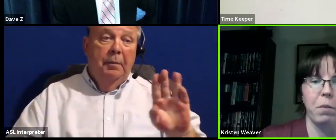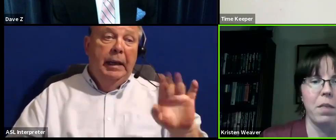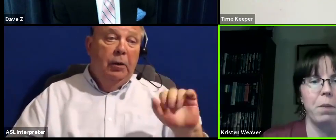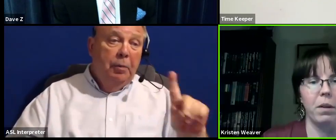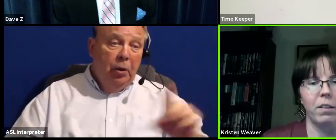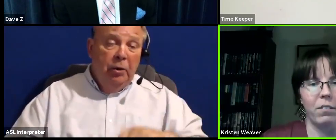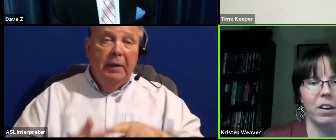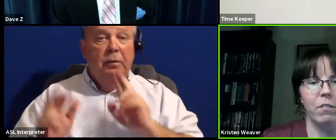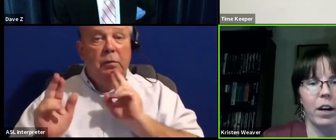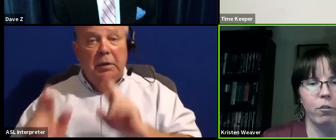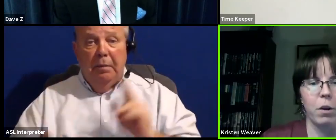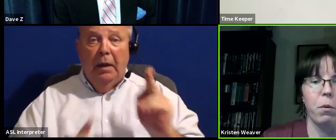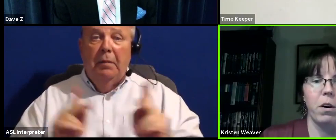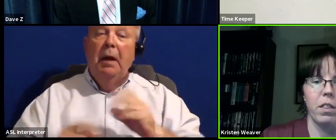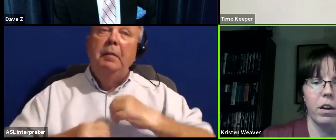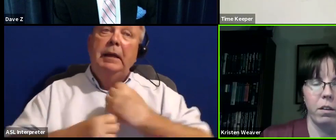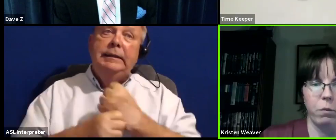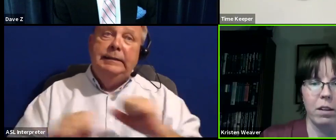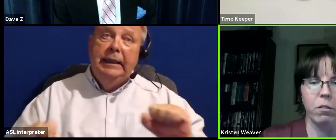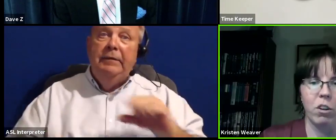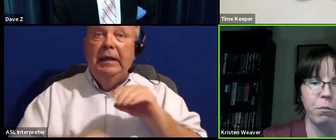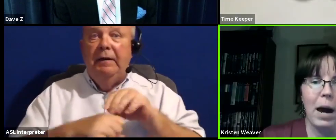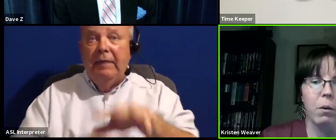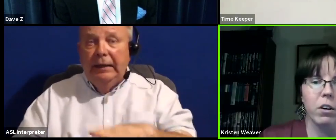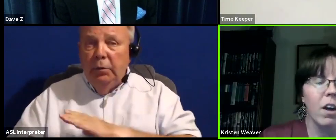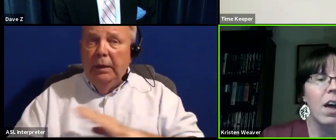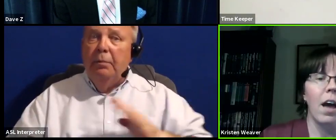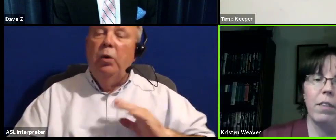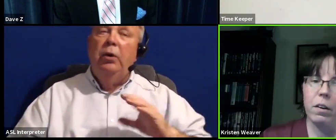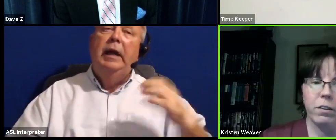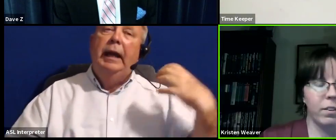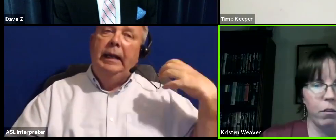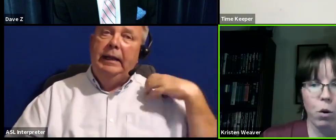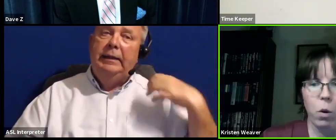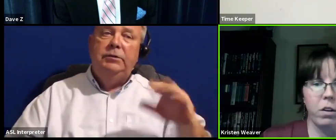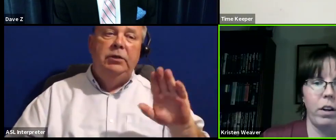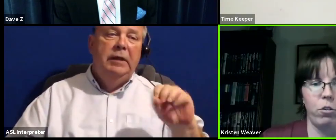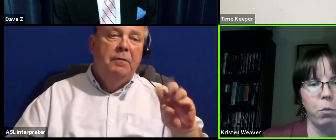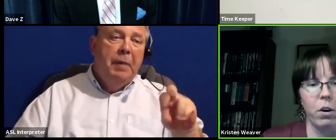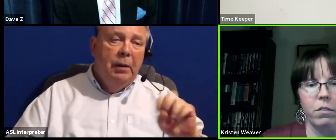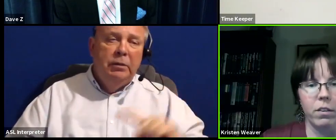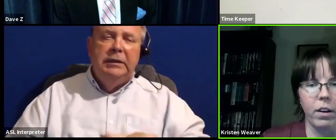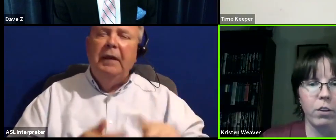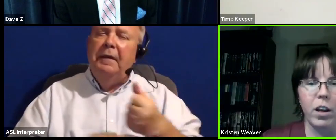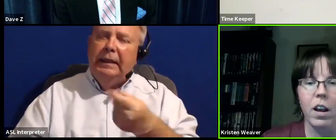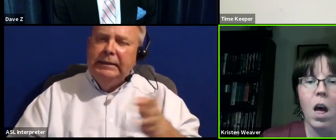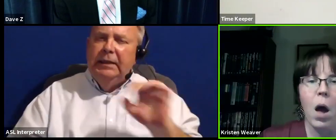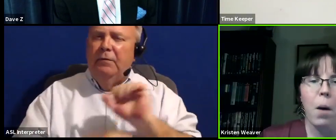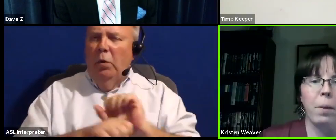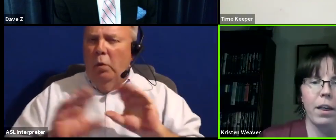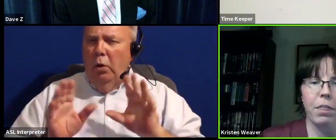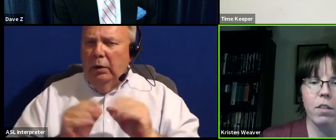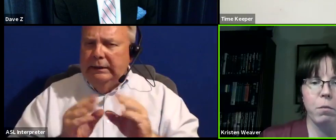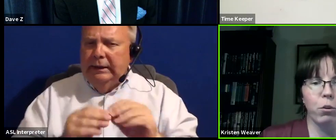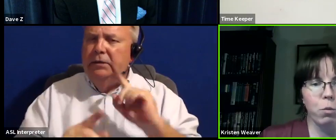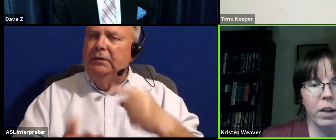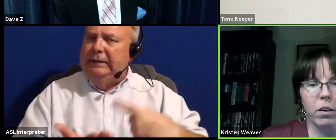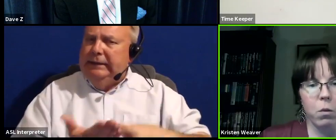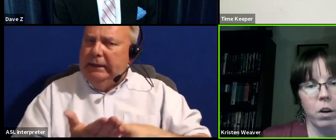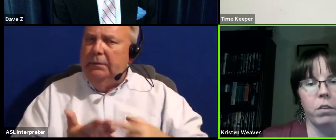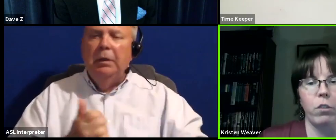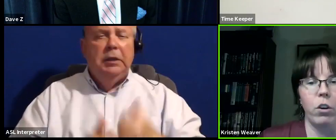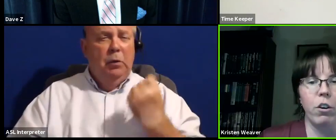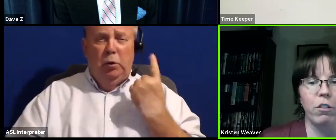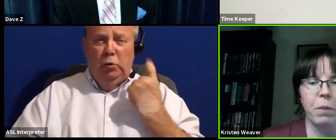responded to by the Public Safety Advisory Board and the Chief Bowers, and then several work sessions worth of discussion. But I think the most